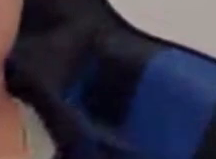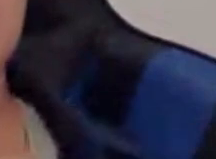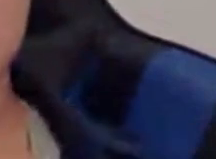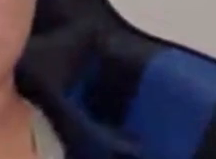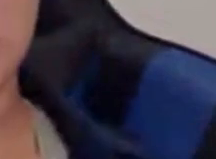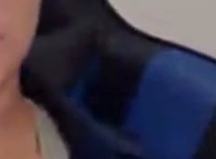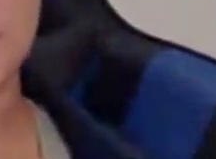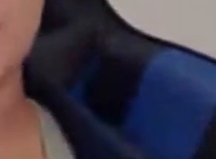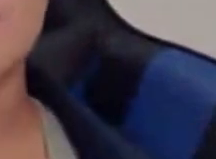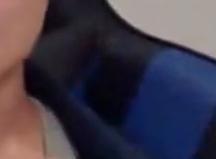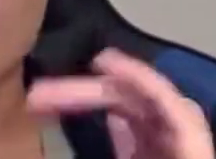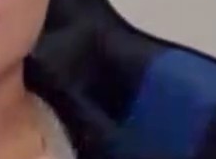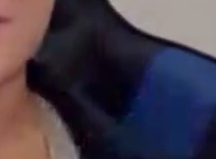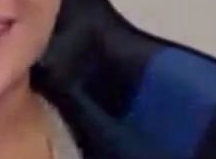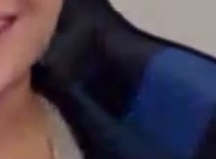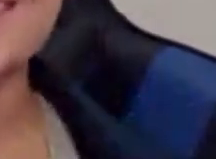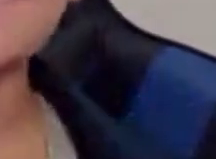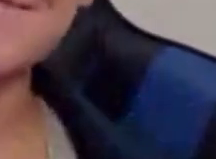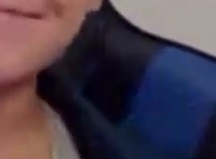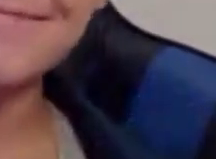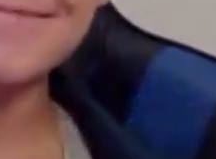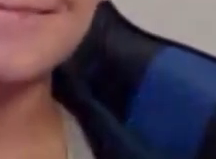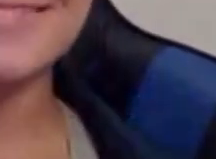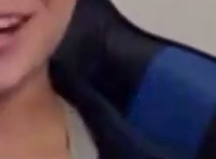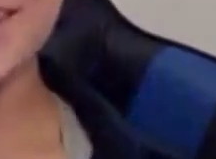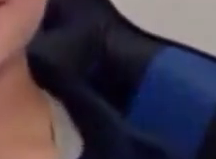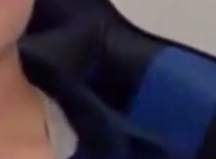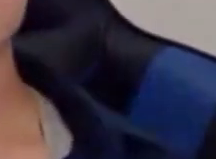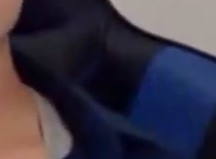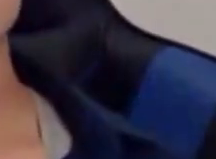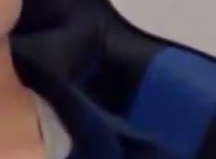I hope that's a helpful response.